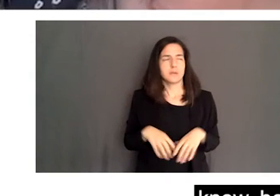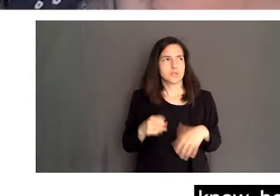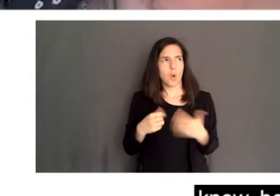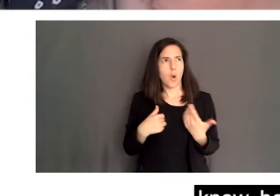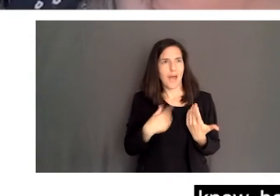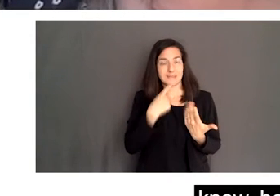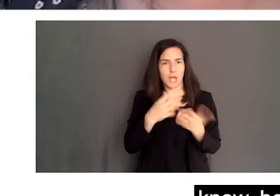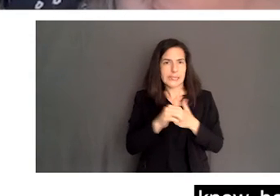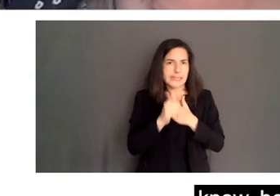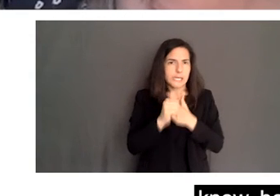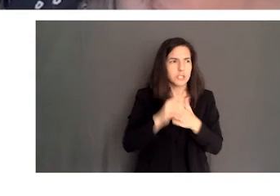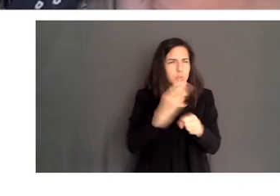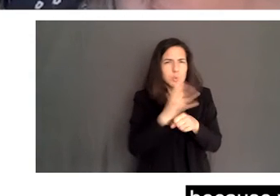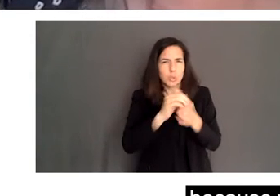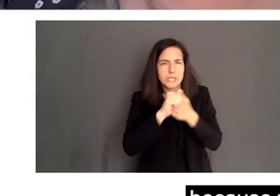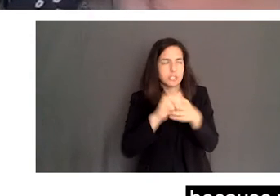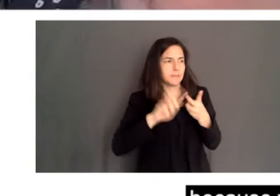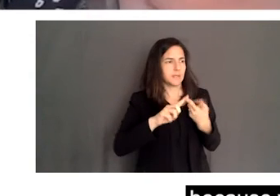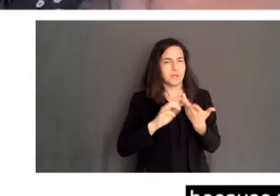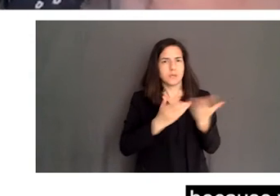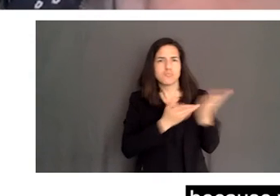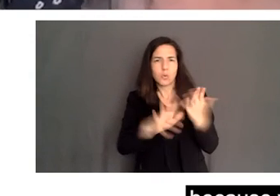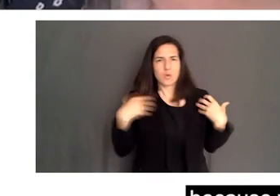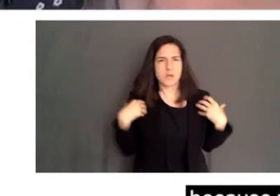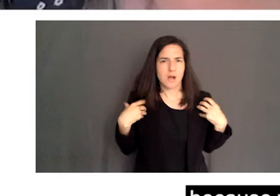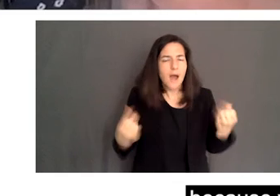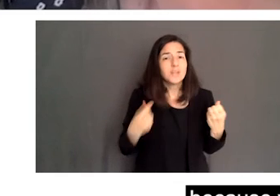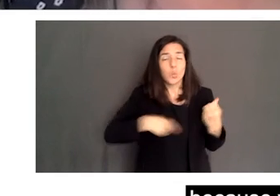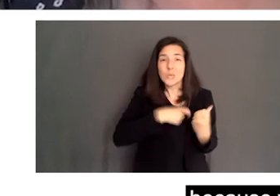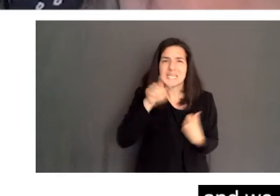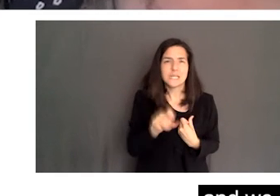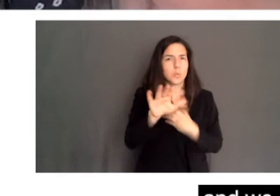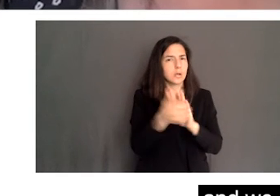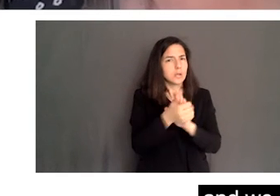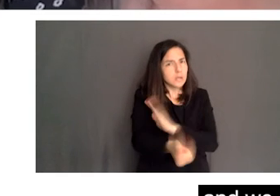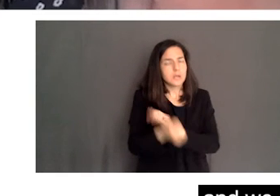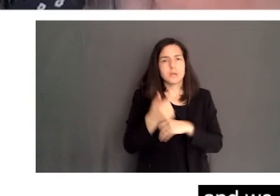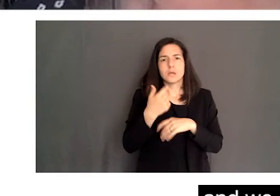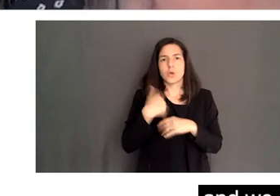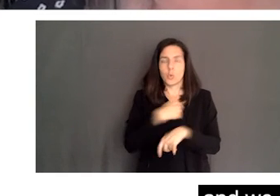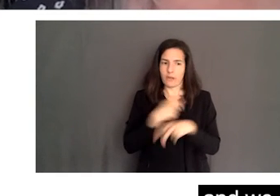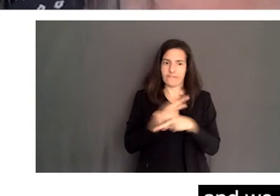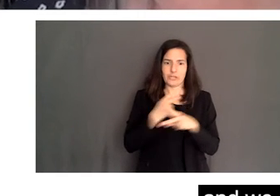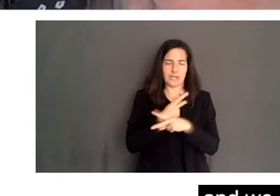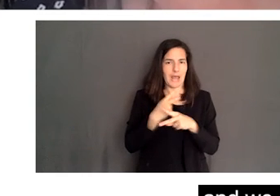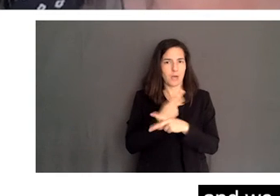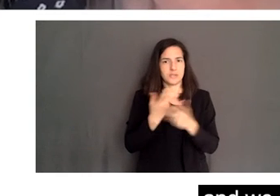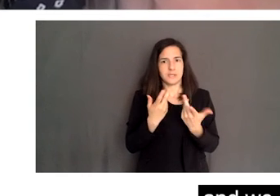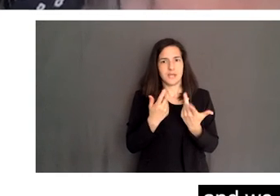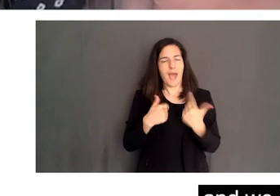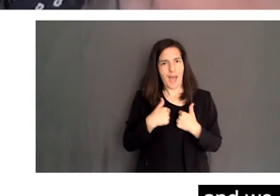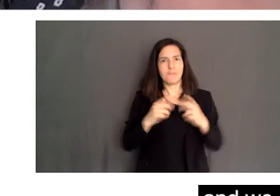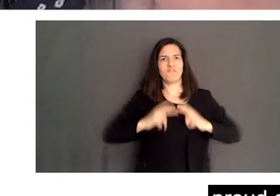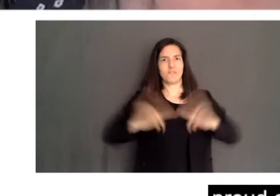in what you bring to the table, because we need what you bring to the table. And, and we are figuring it out. You know, I